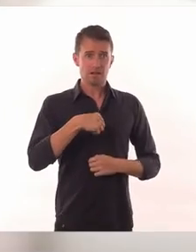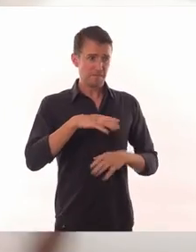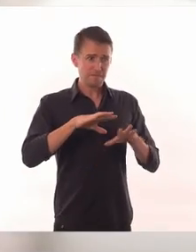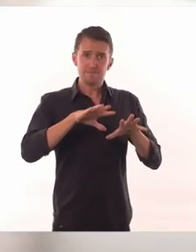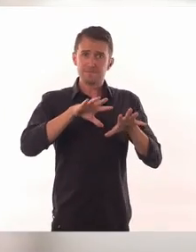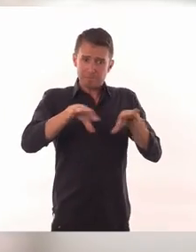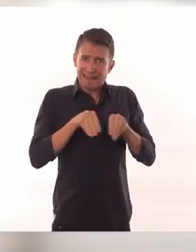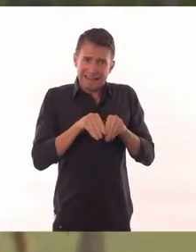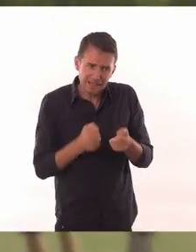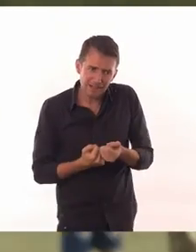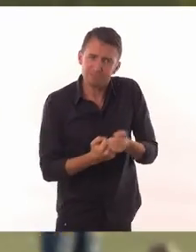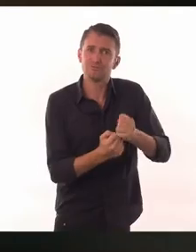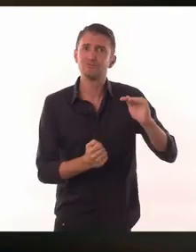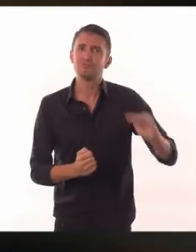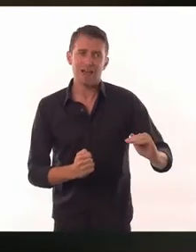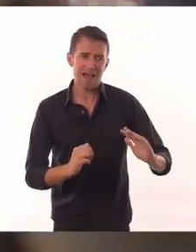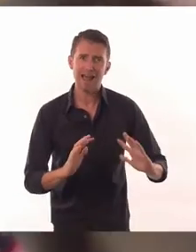forming a human being, father.